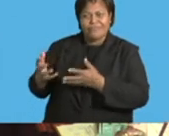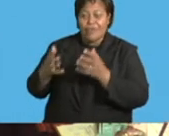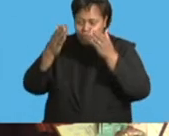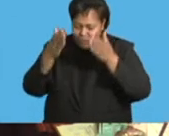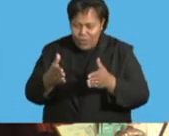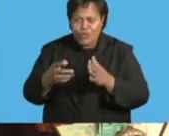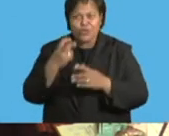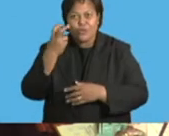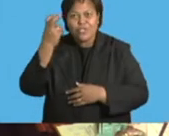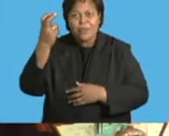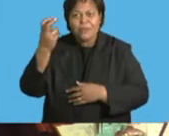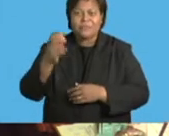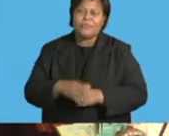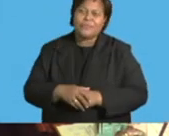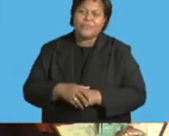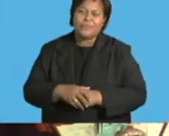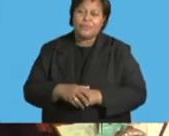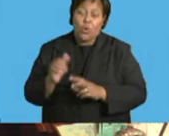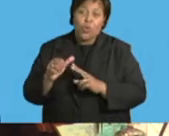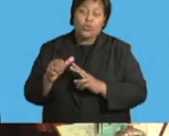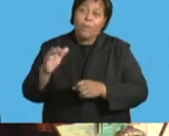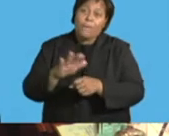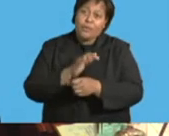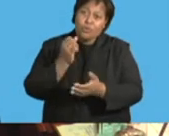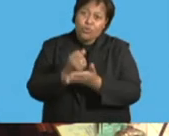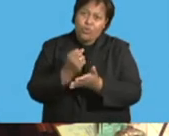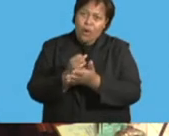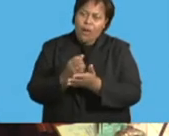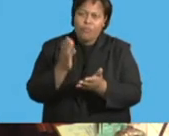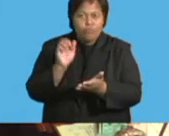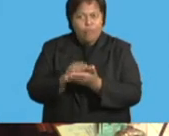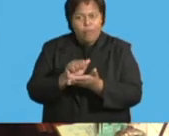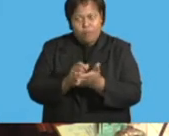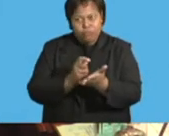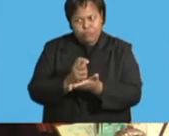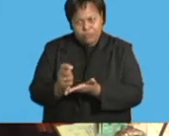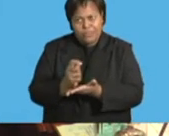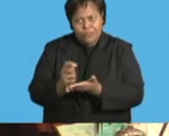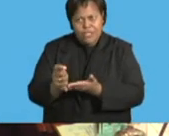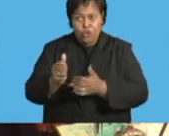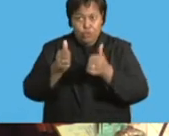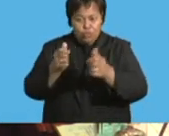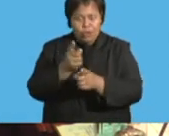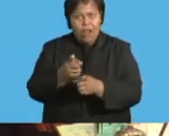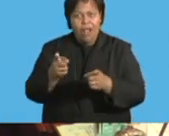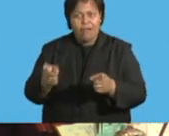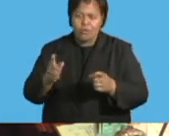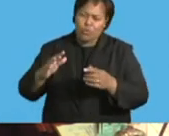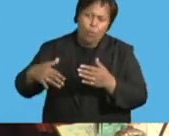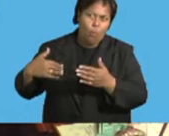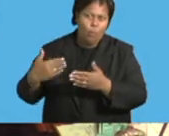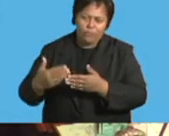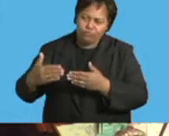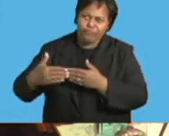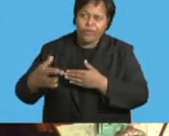also ensure there is accountability, transparency and good governance maintained at all times in matters pertaining to administration of the